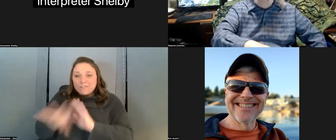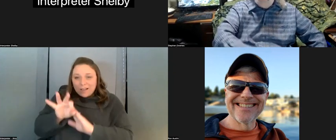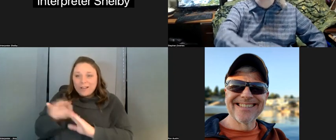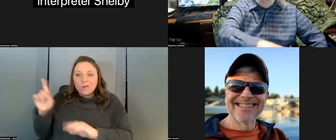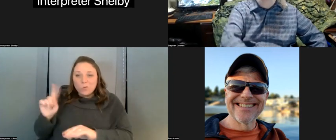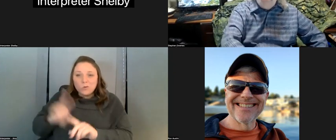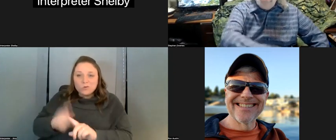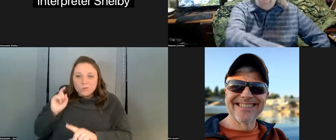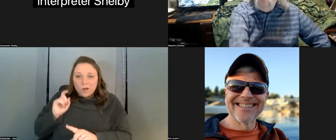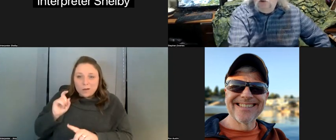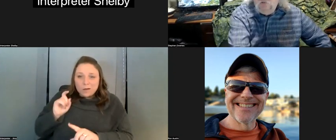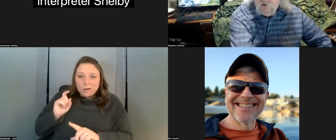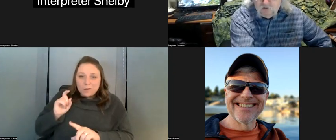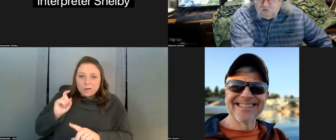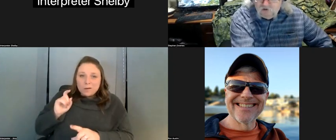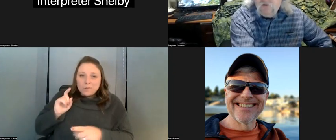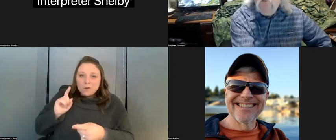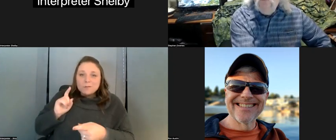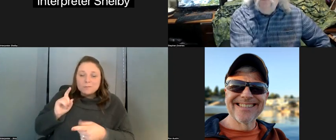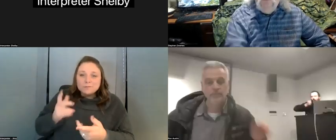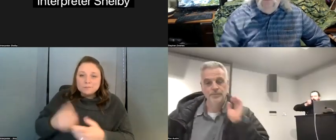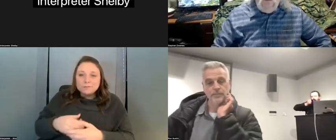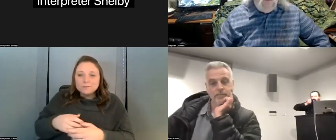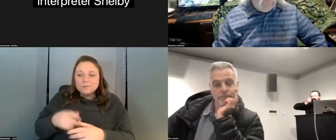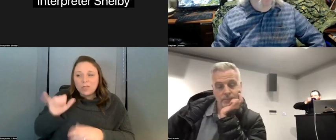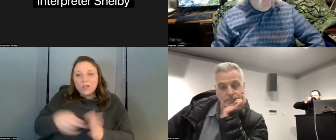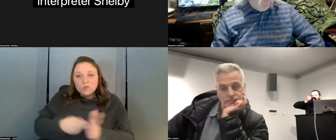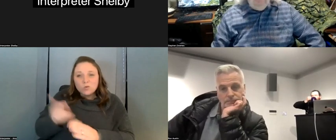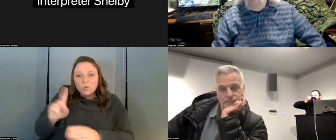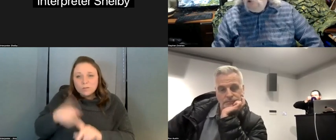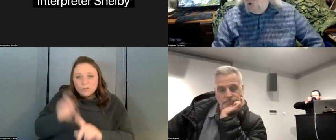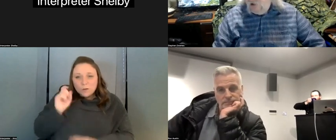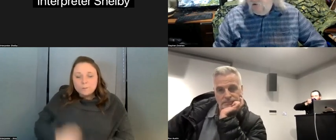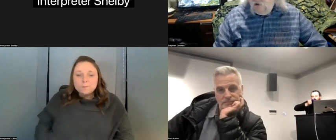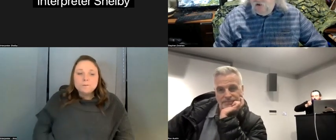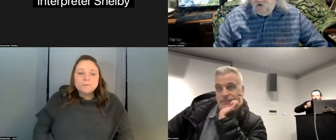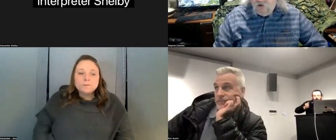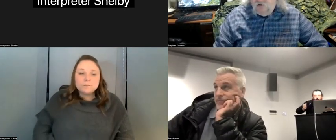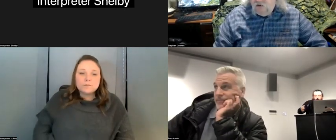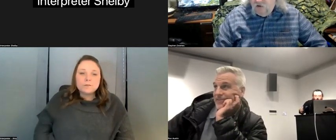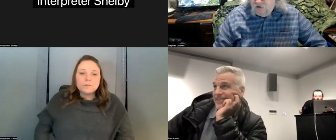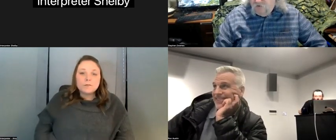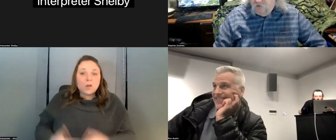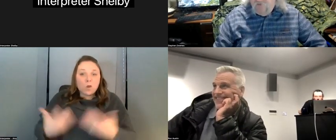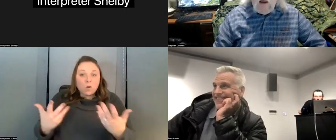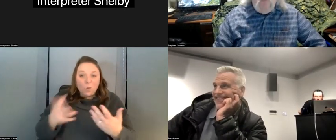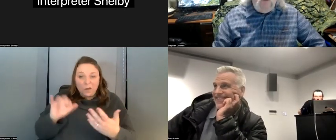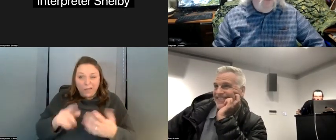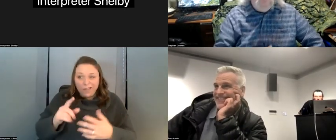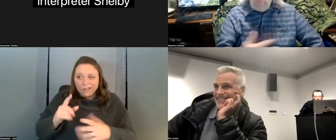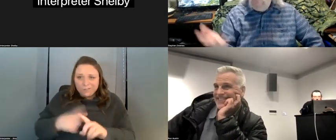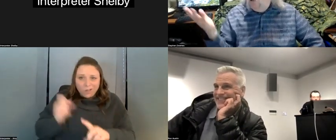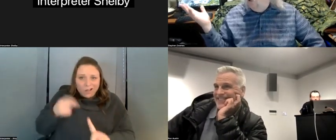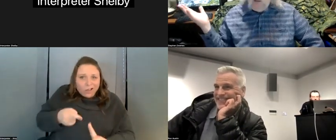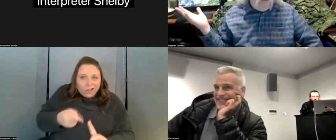to the single source of truth um now what counts as a single source of truth varies